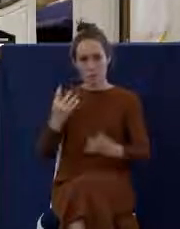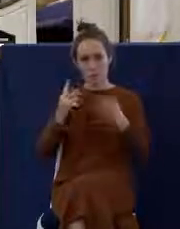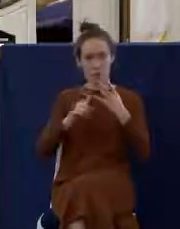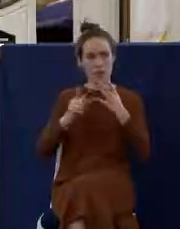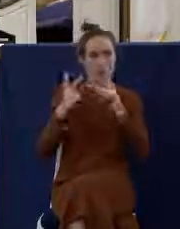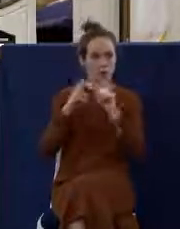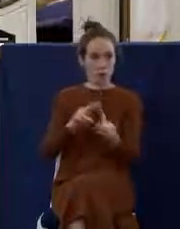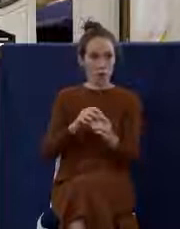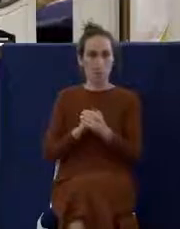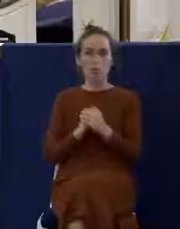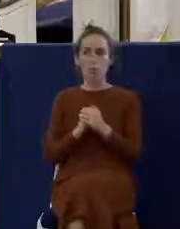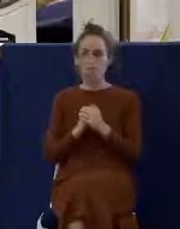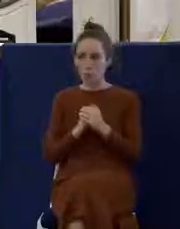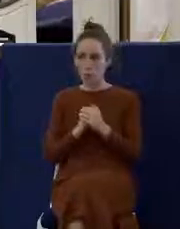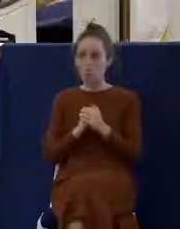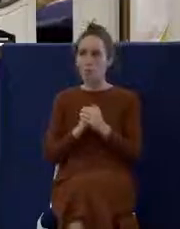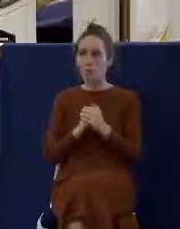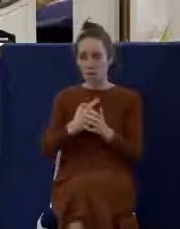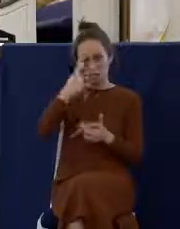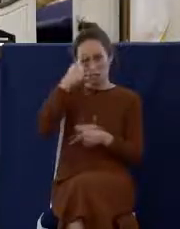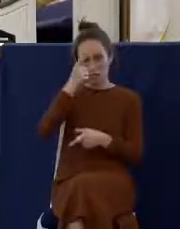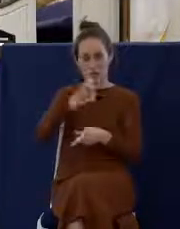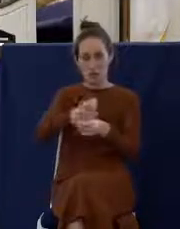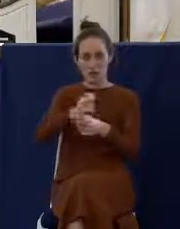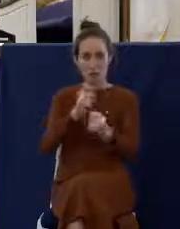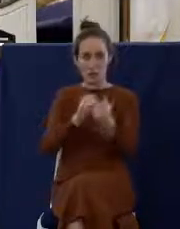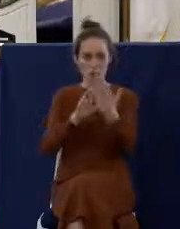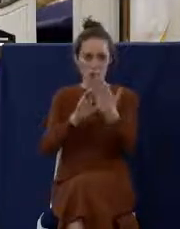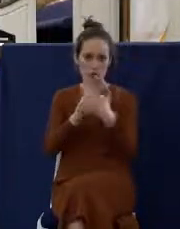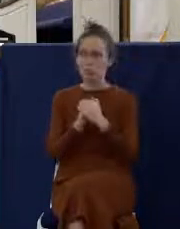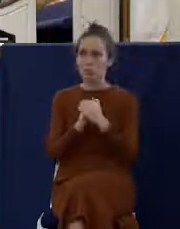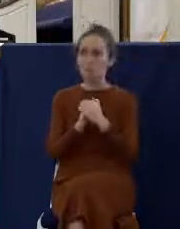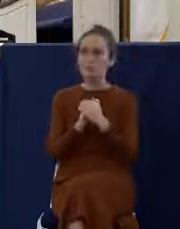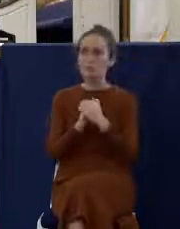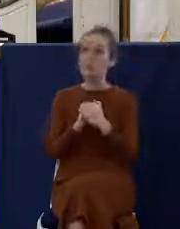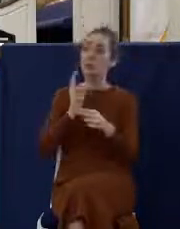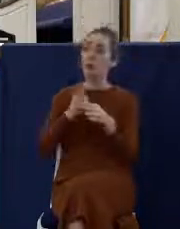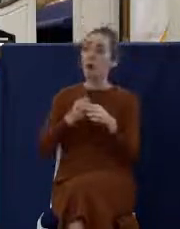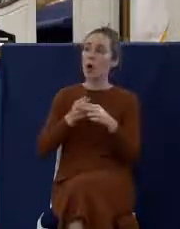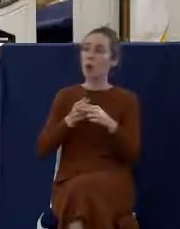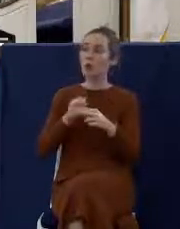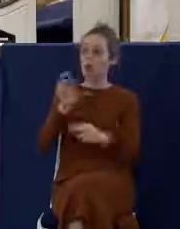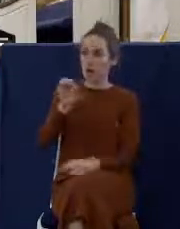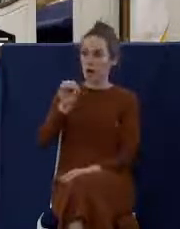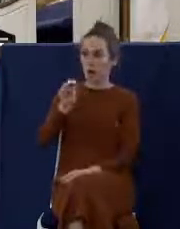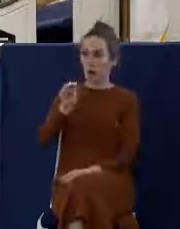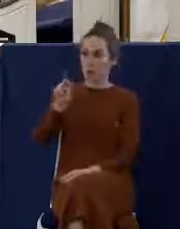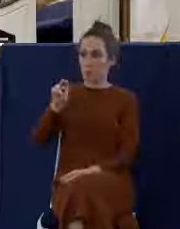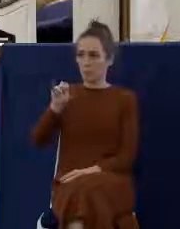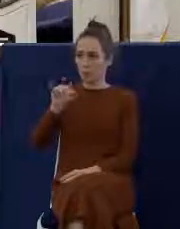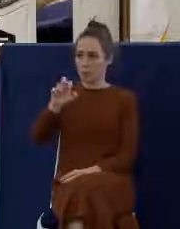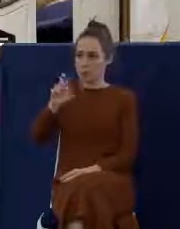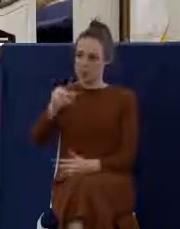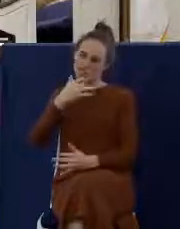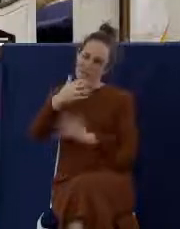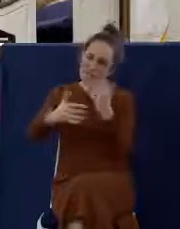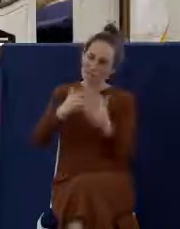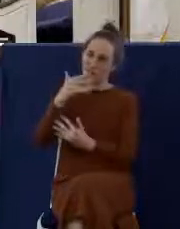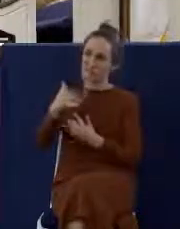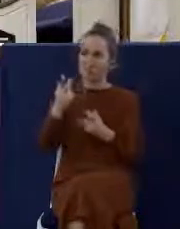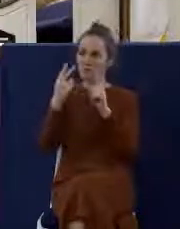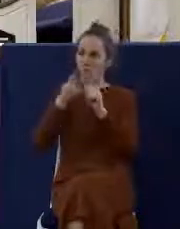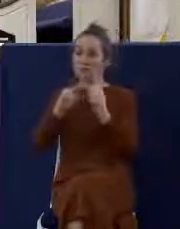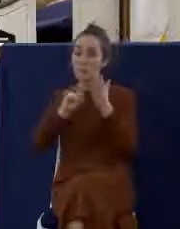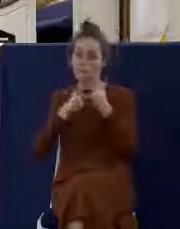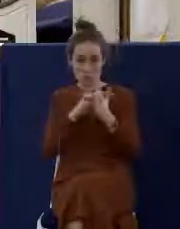I think that this is the right approach, and that is what I call the communion view, or to say that Christ is spiritually with us when we're here, and